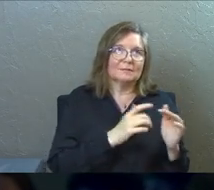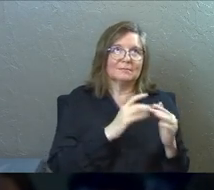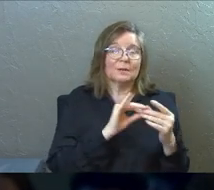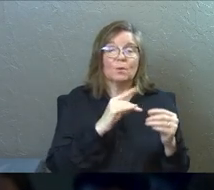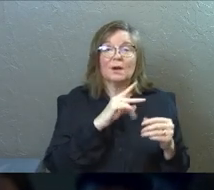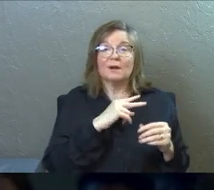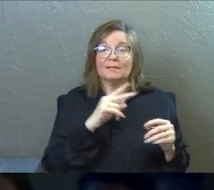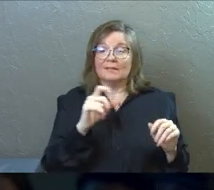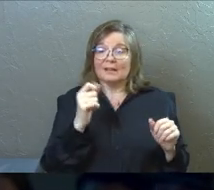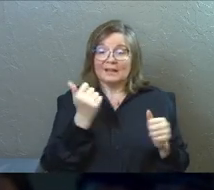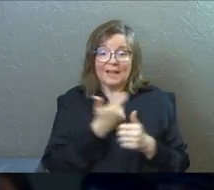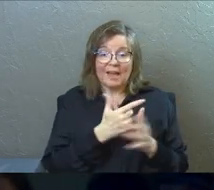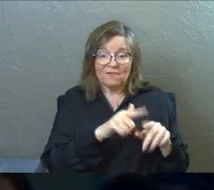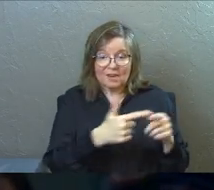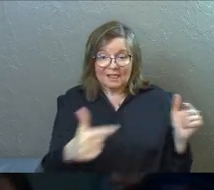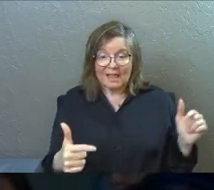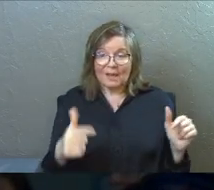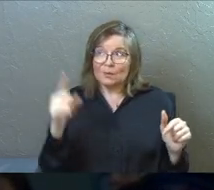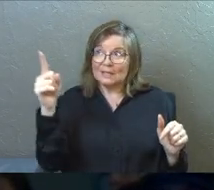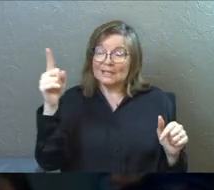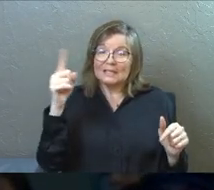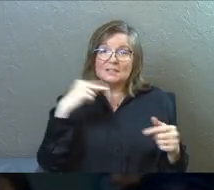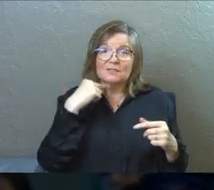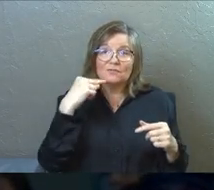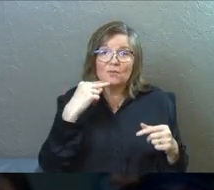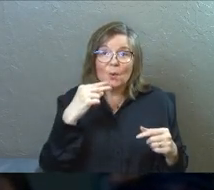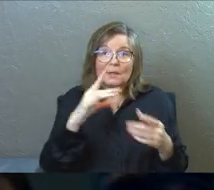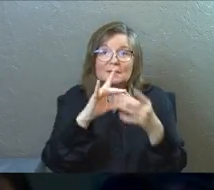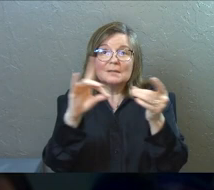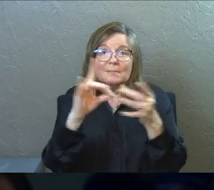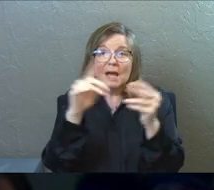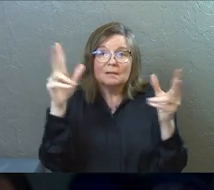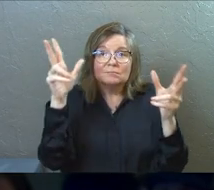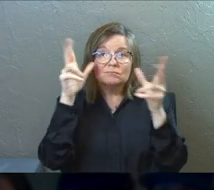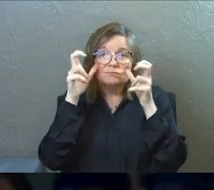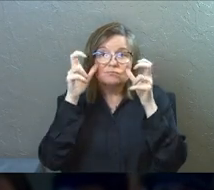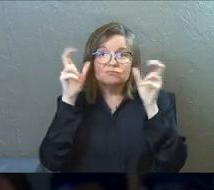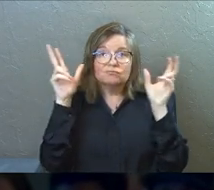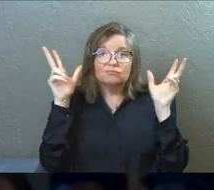where his voice is not heard, his light has gone out to all the earth.